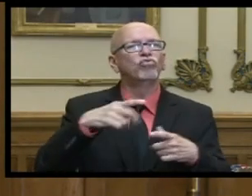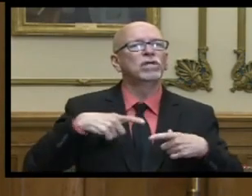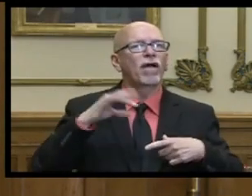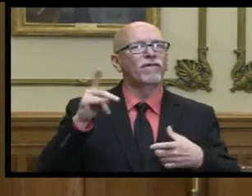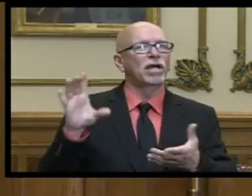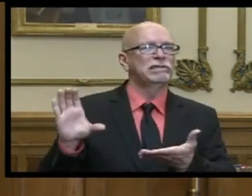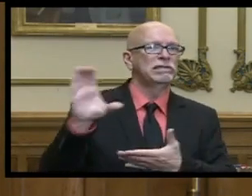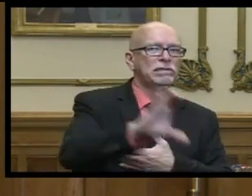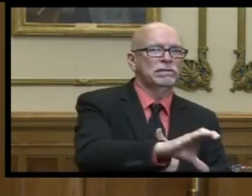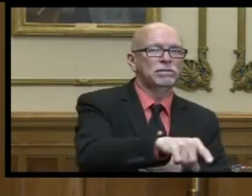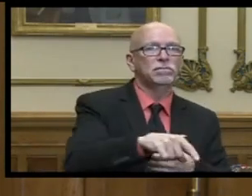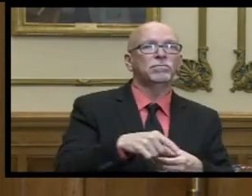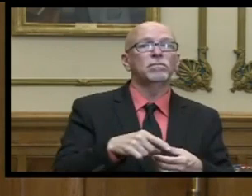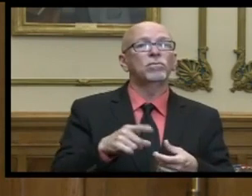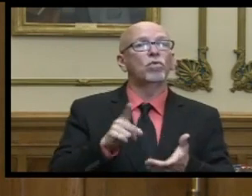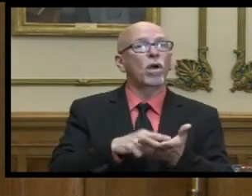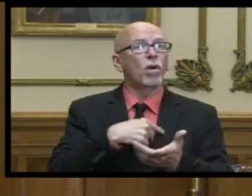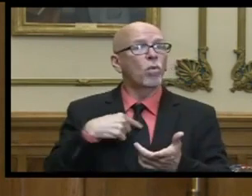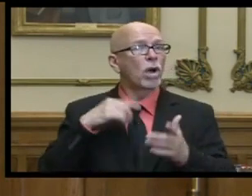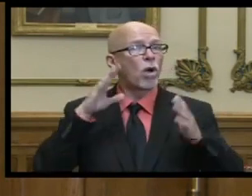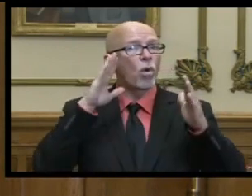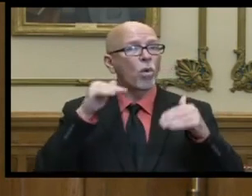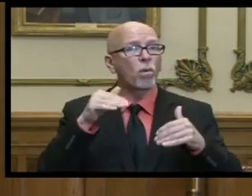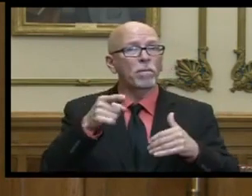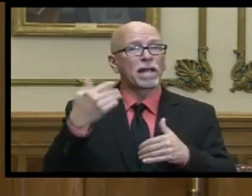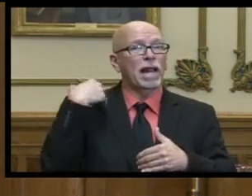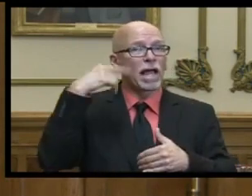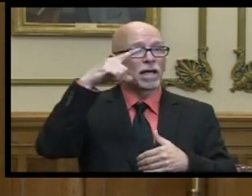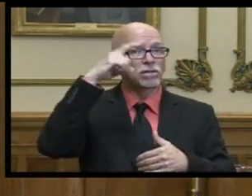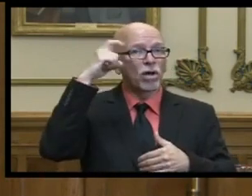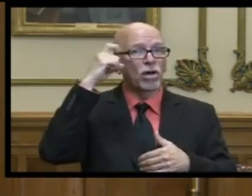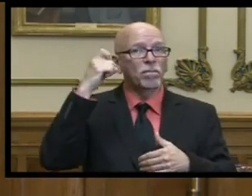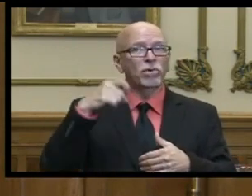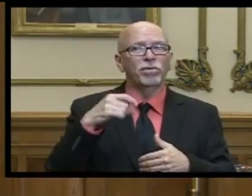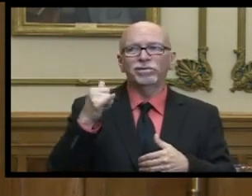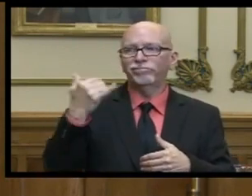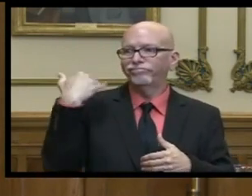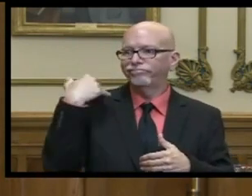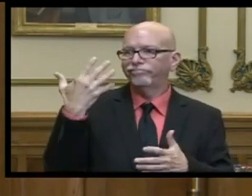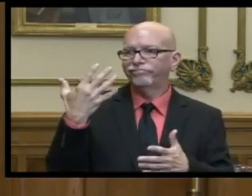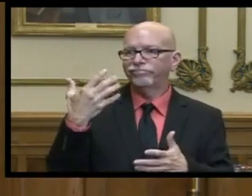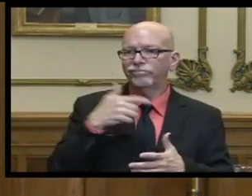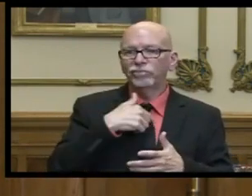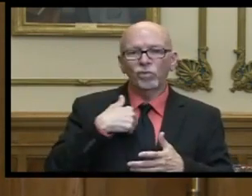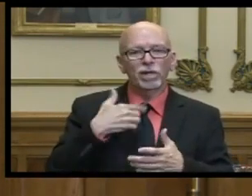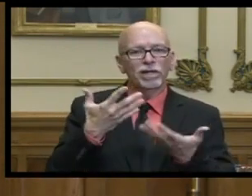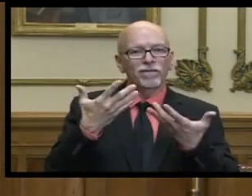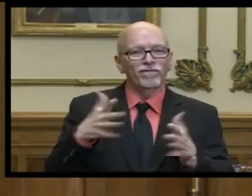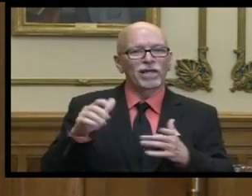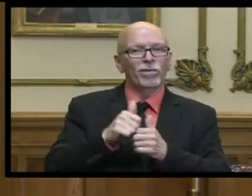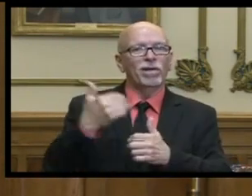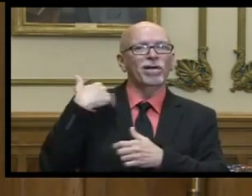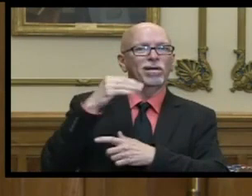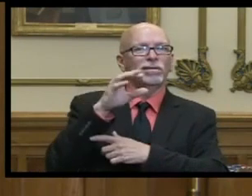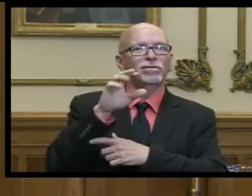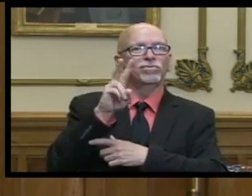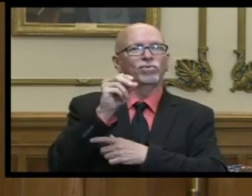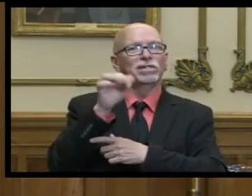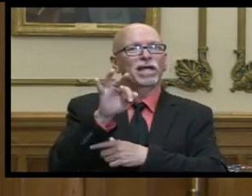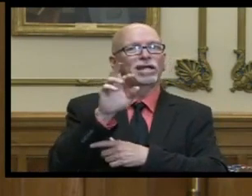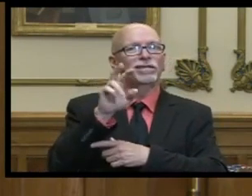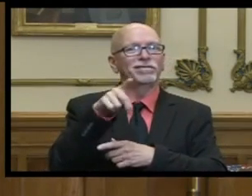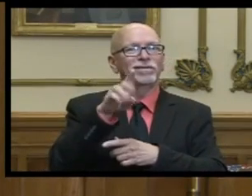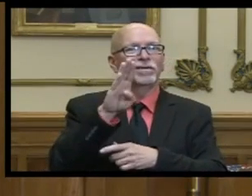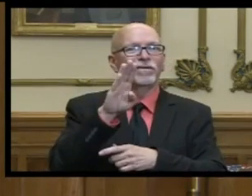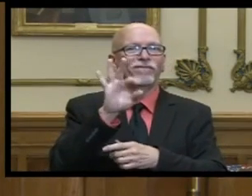fund what we were hoping to do uh last summer and that was back when we were closing the books with 2.3 billion dollars